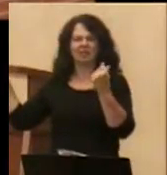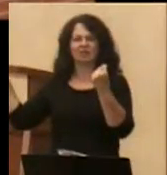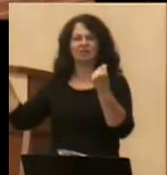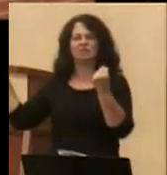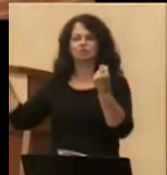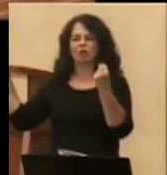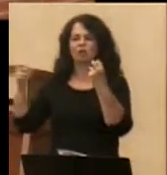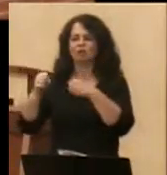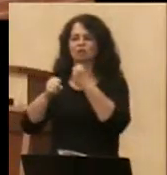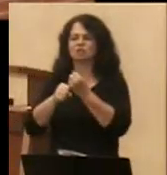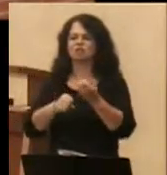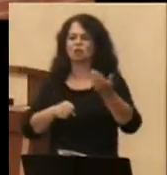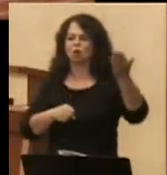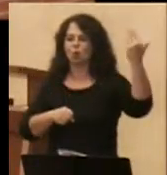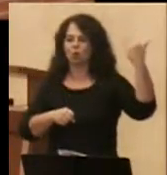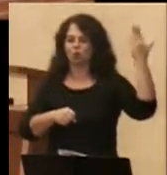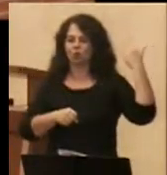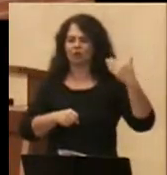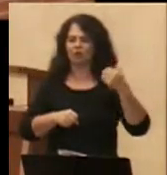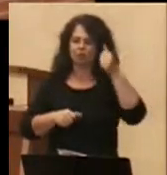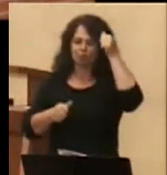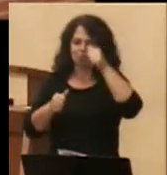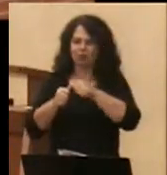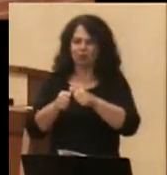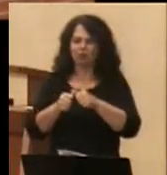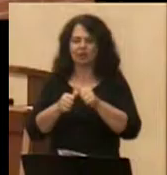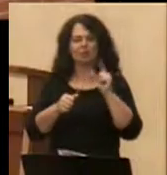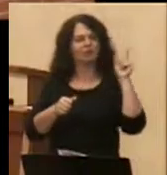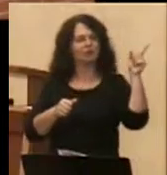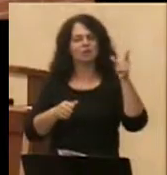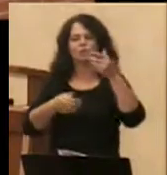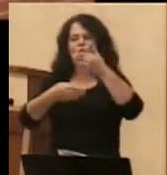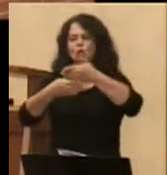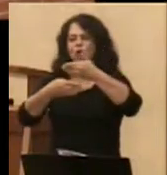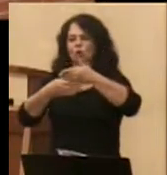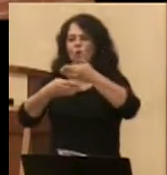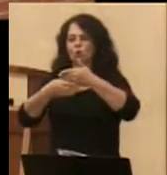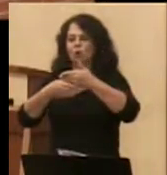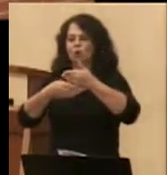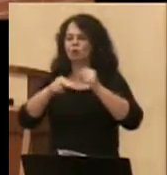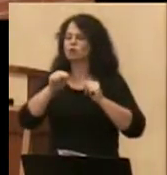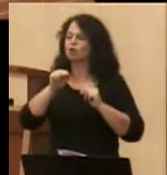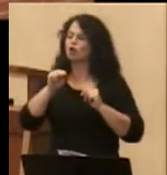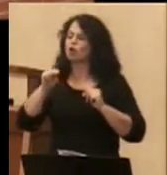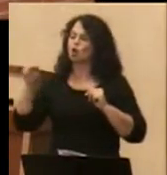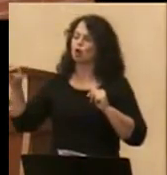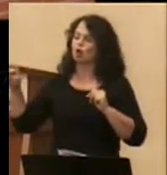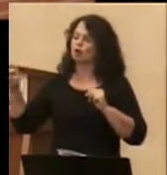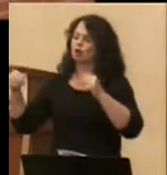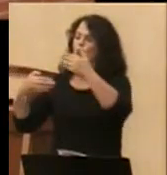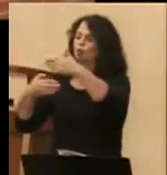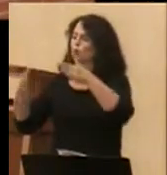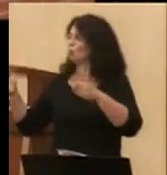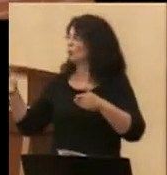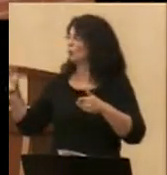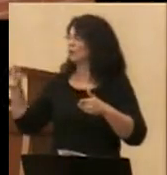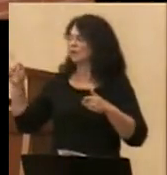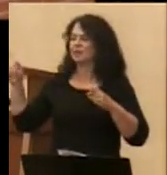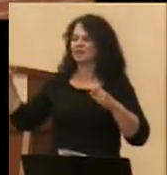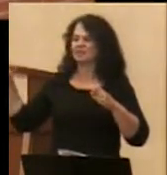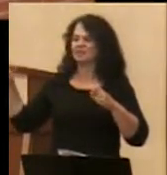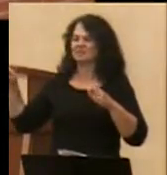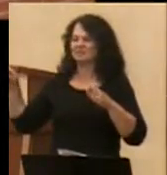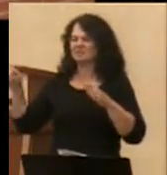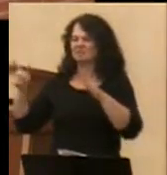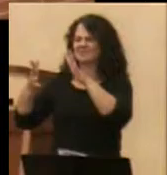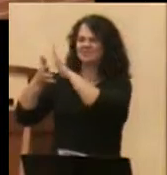If you will recall how this window was situated in the north sanctuary, much of it was obscured. That is, there was